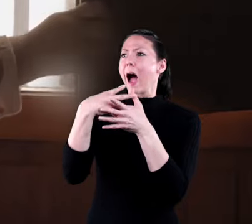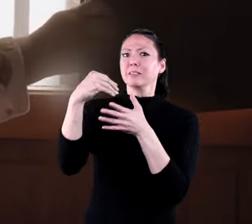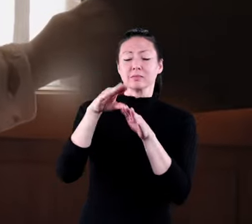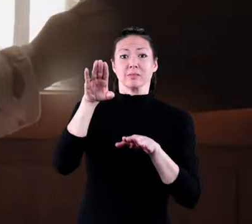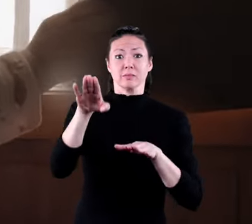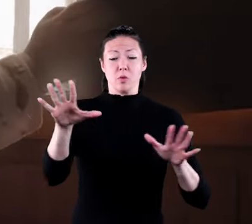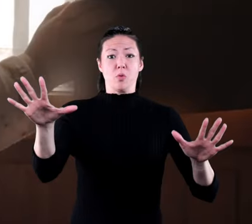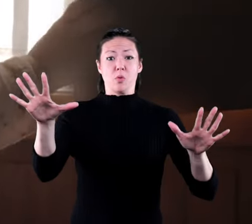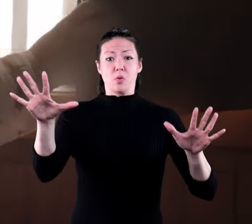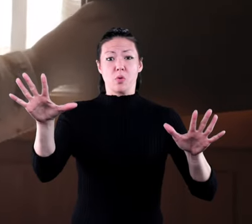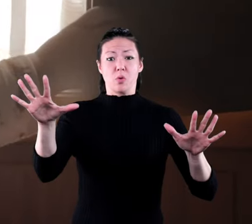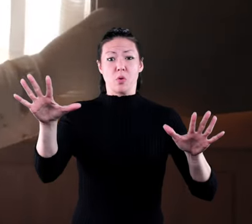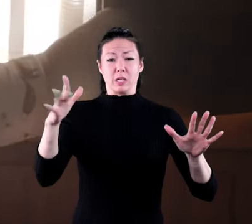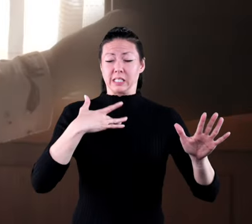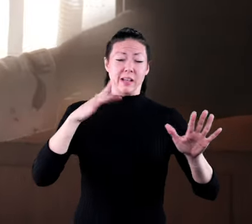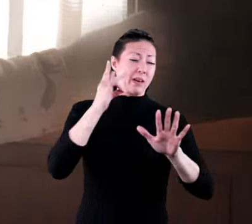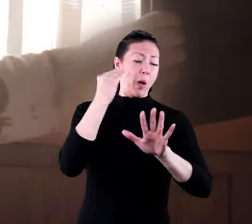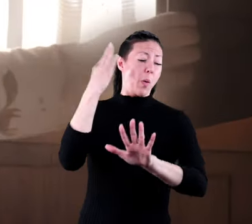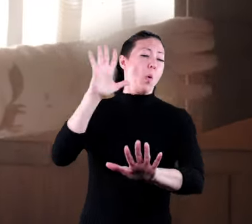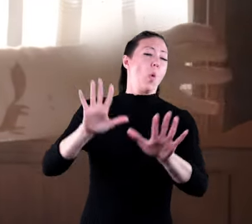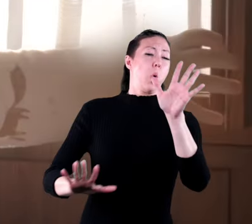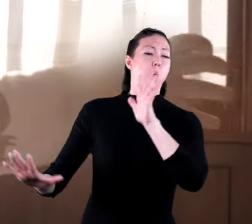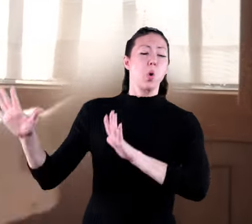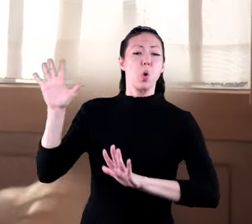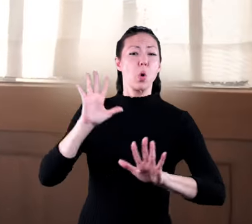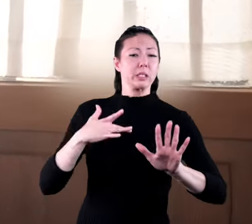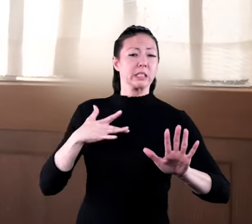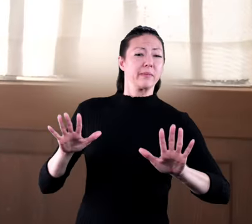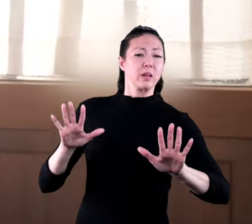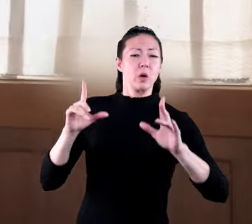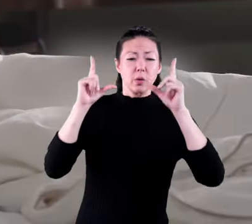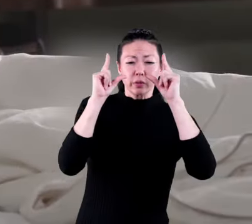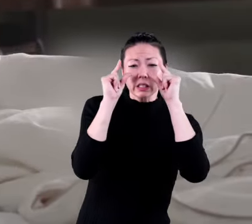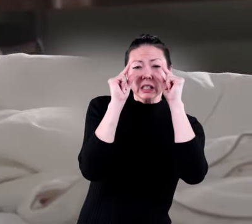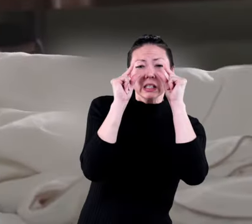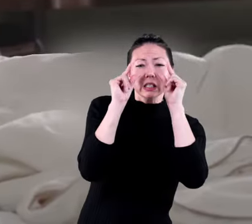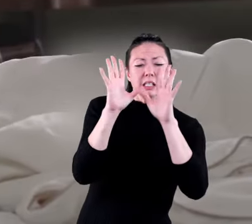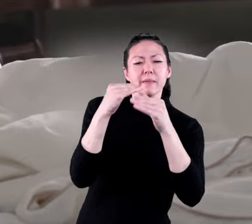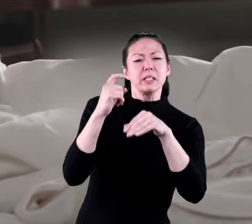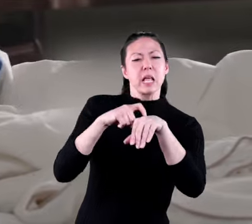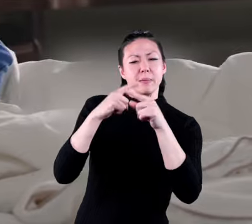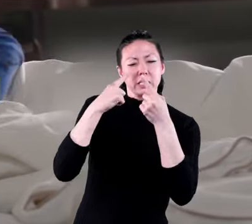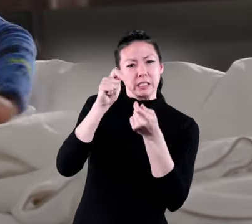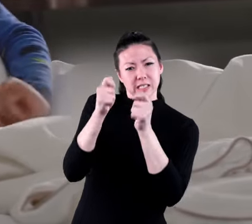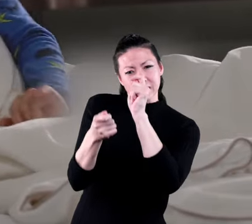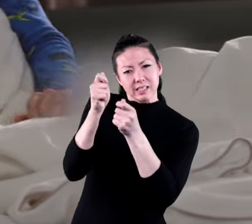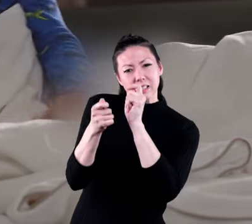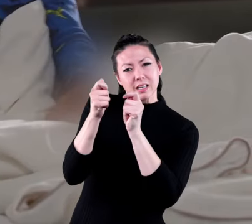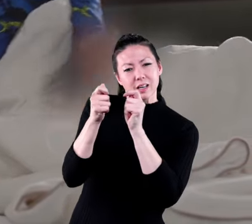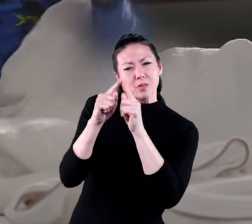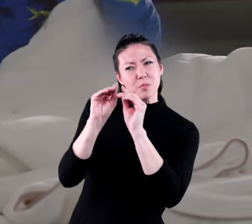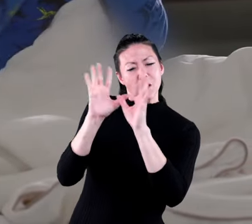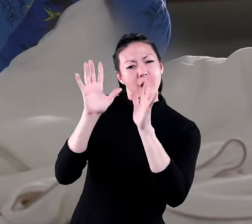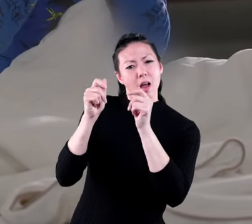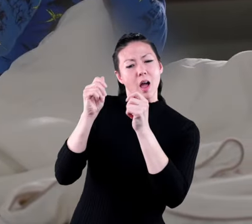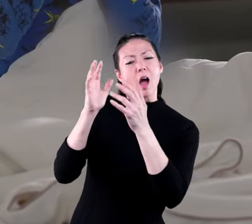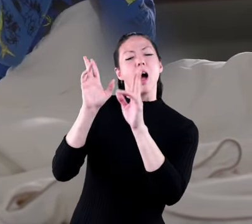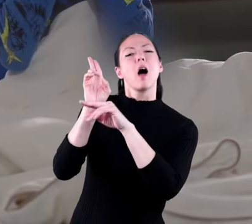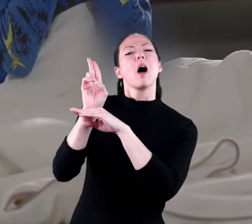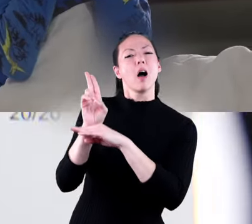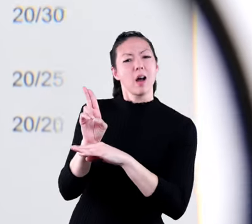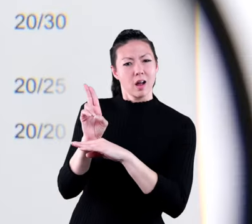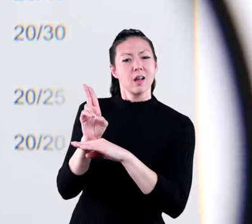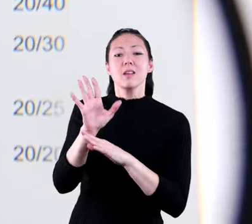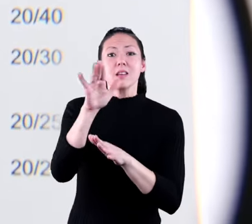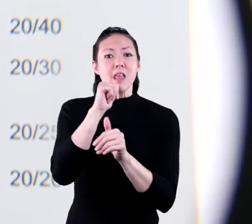bright sun because our eyes are sensitive to too much light you may squint momentarily until your eyes adjust to the brightness